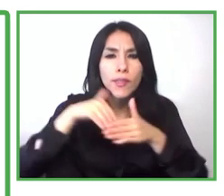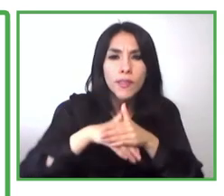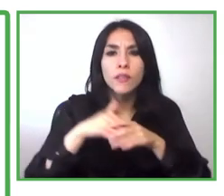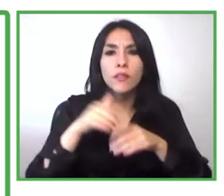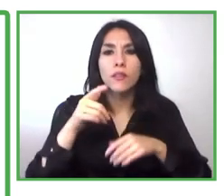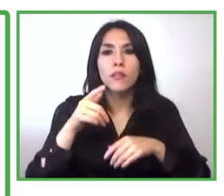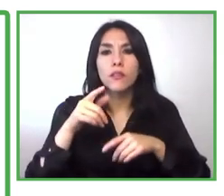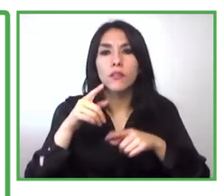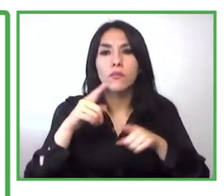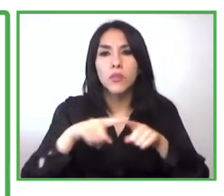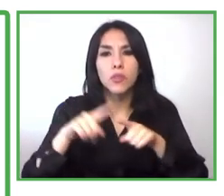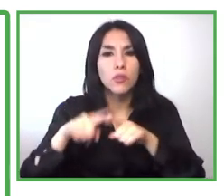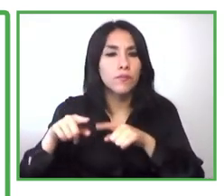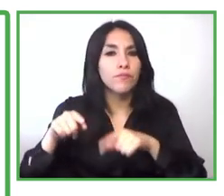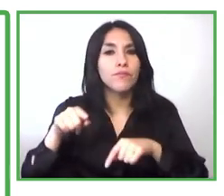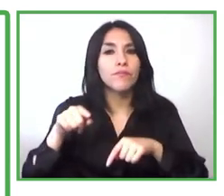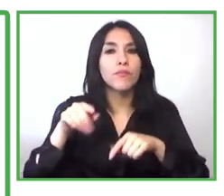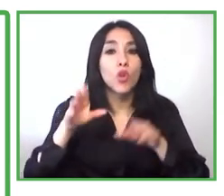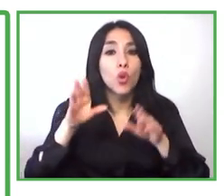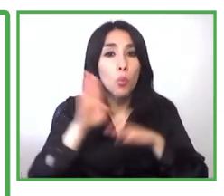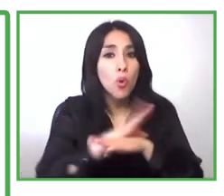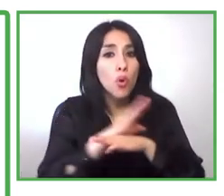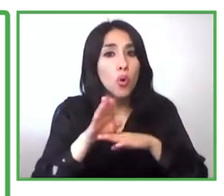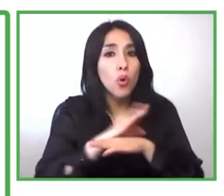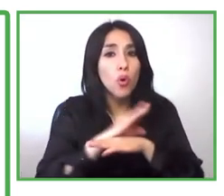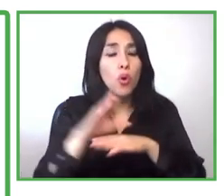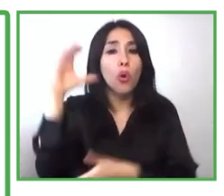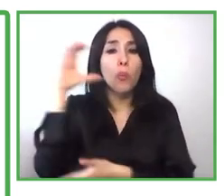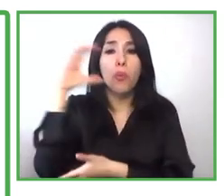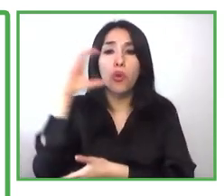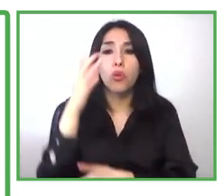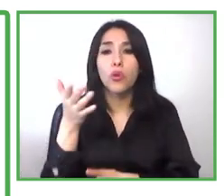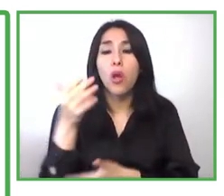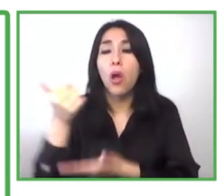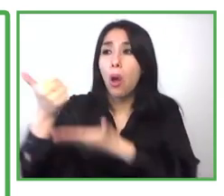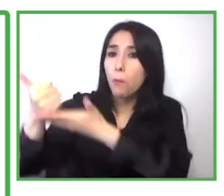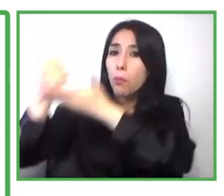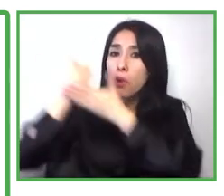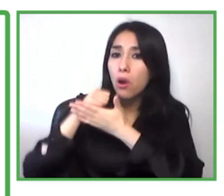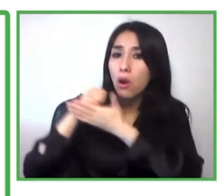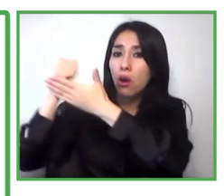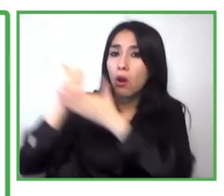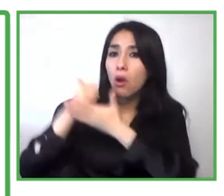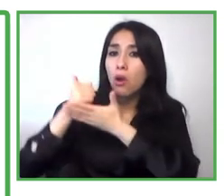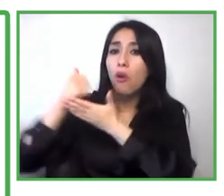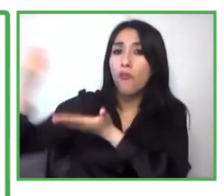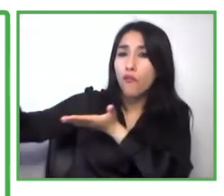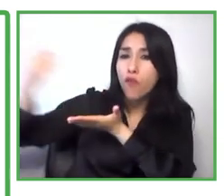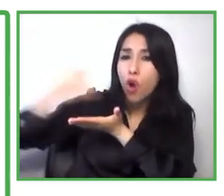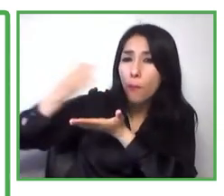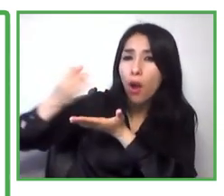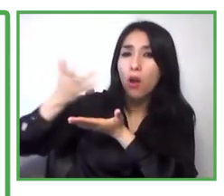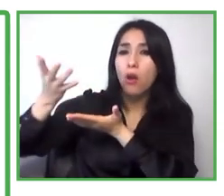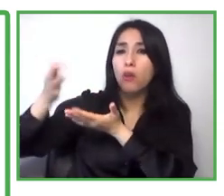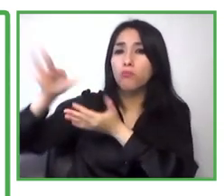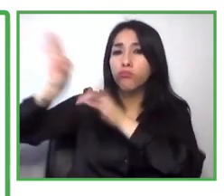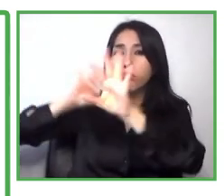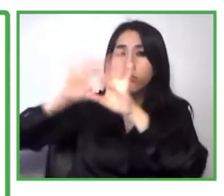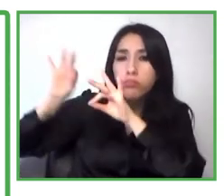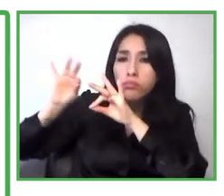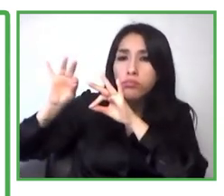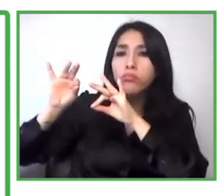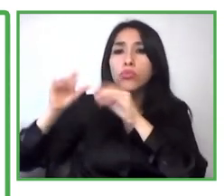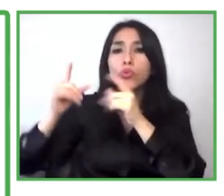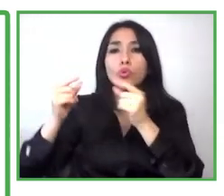that work in uh in ventures to consolidate one unique instrument that allowed us to identify